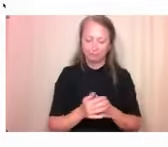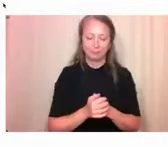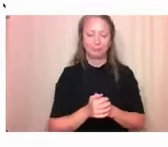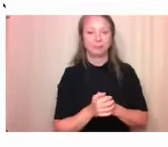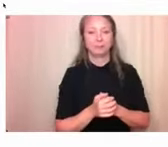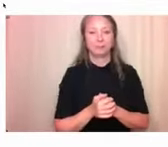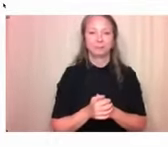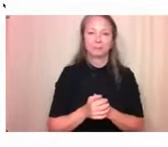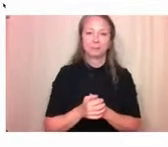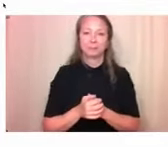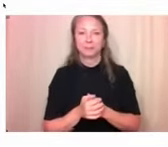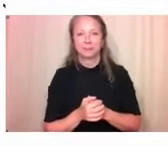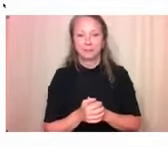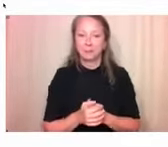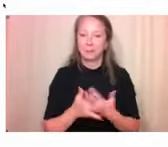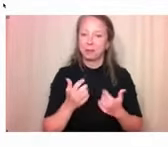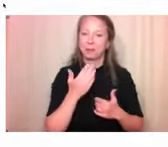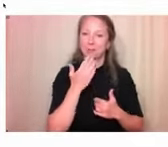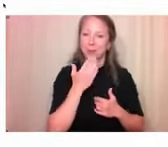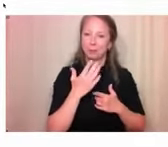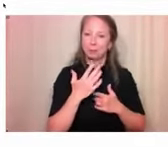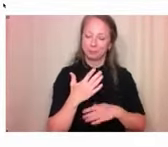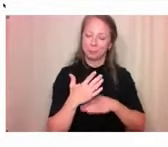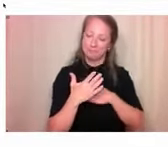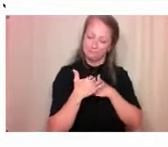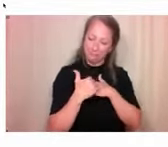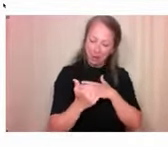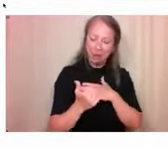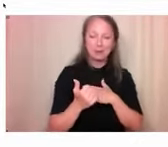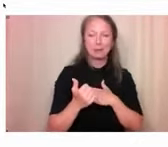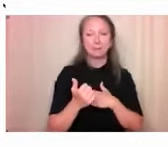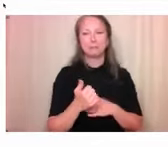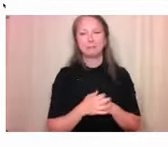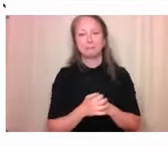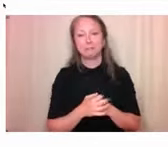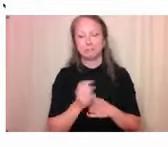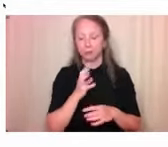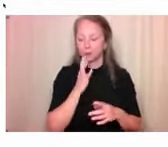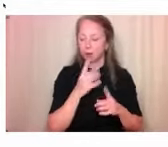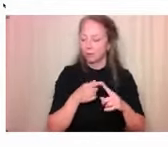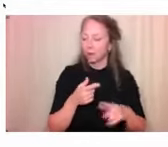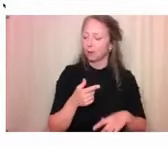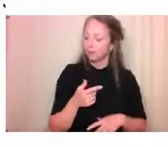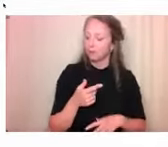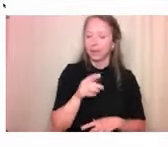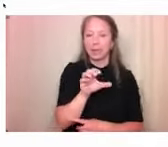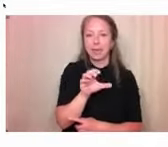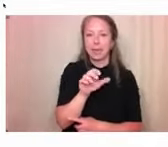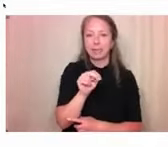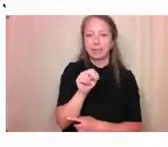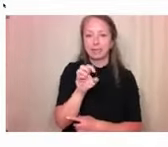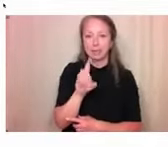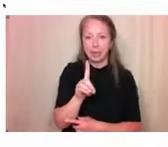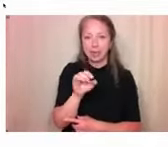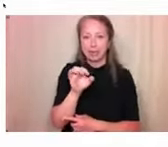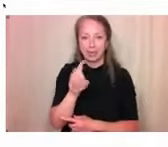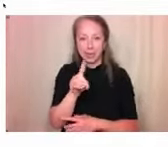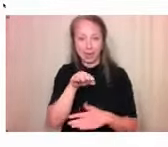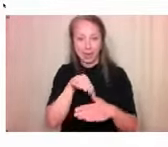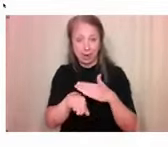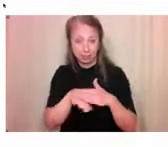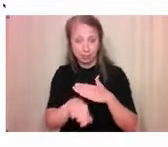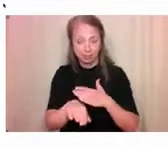for inviting us to talk about ourselves and about Candid Access today as part of their National Accessibility Week. I'm